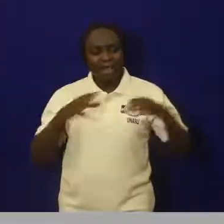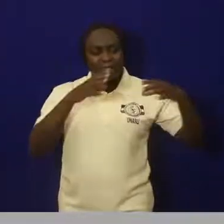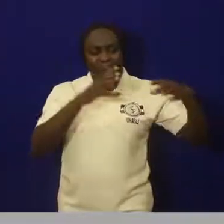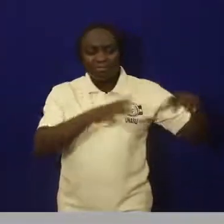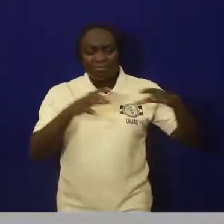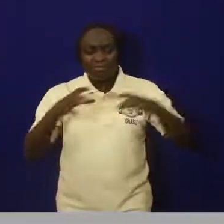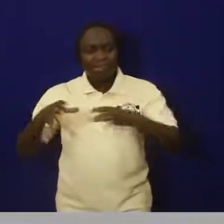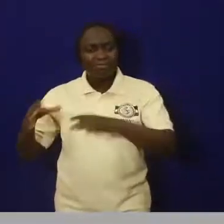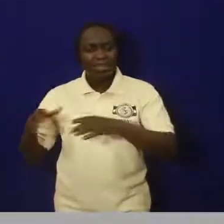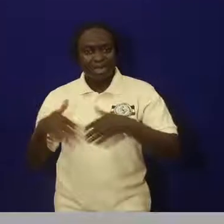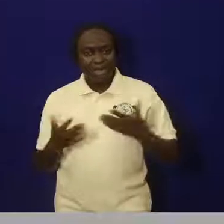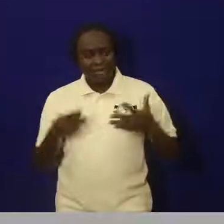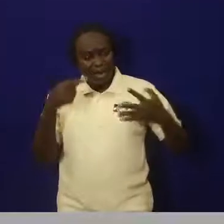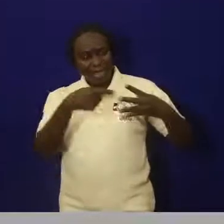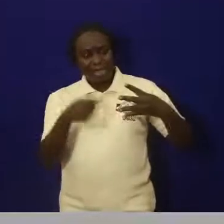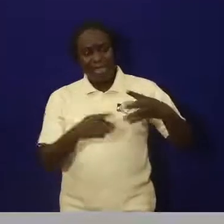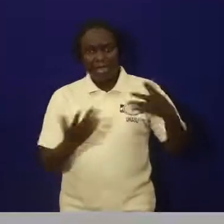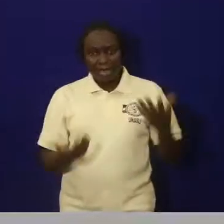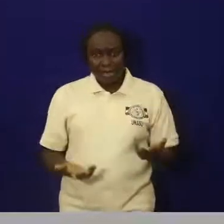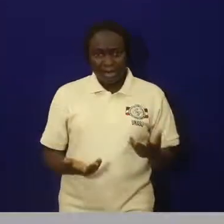talking about three sources.